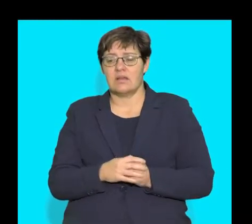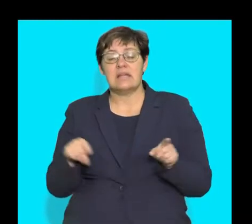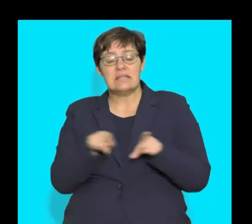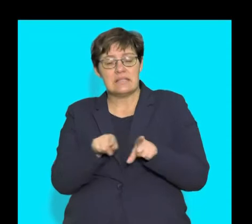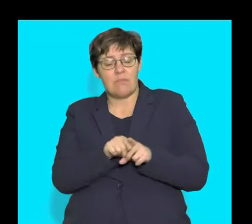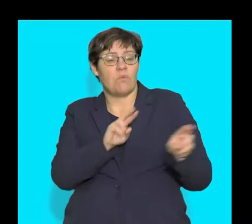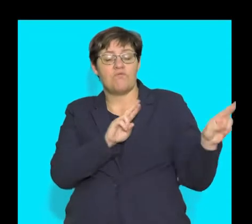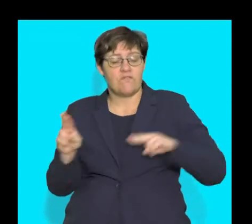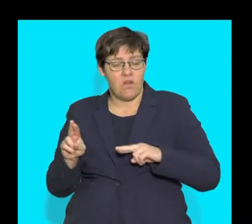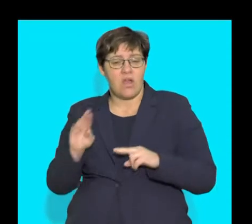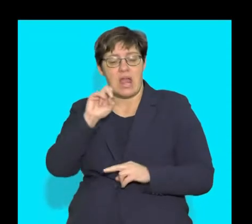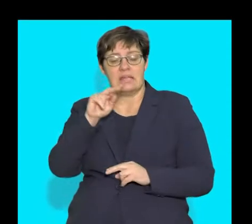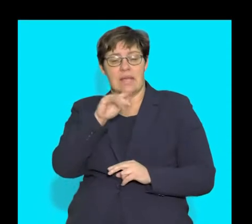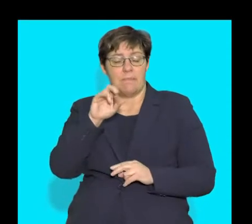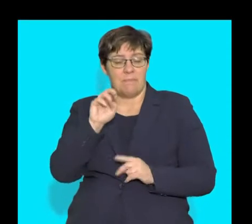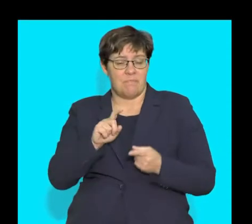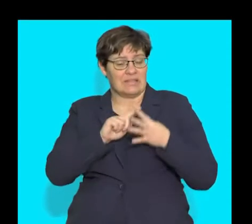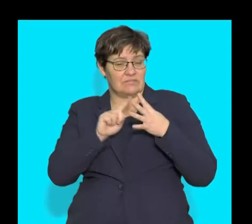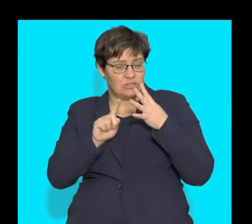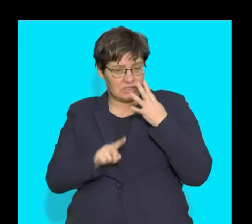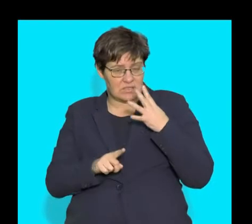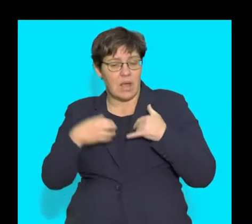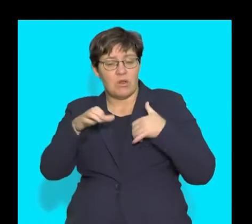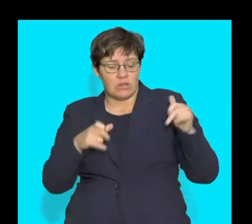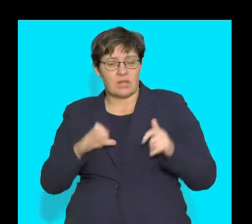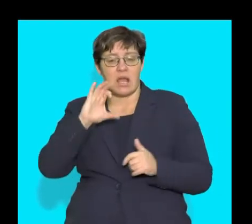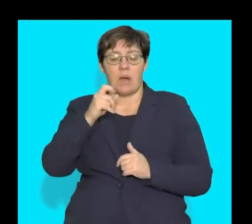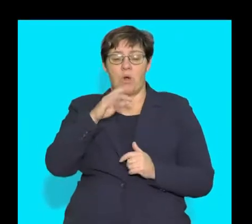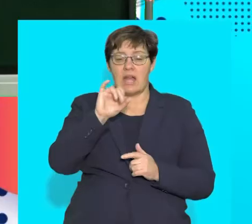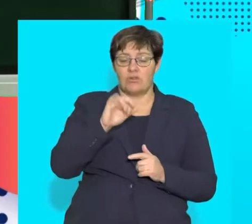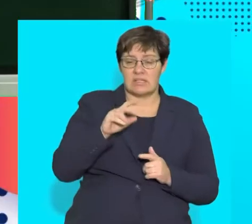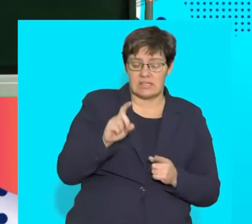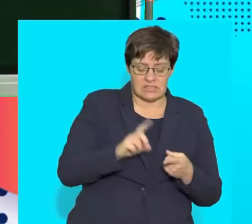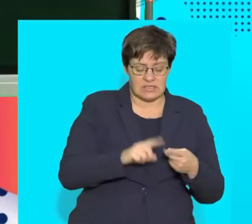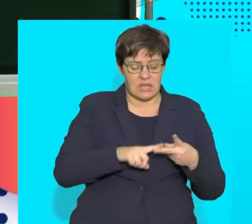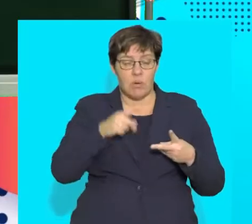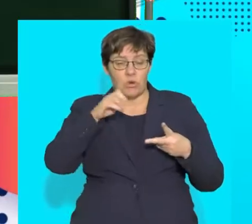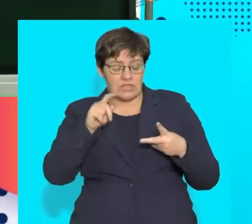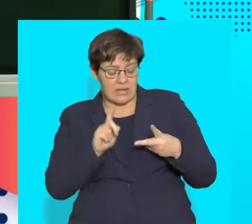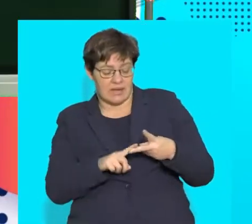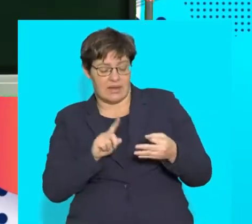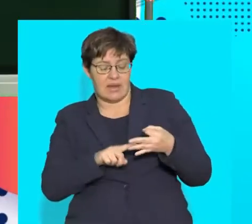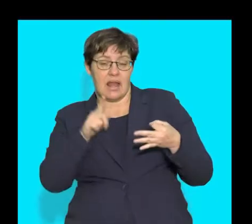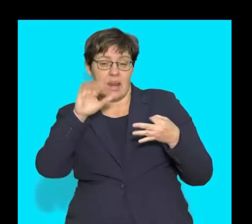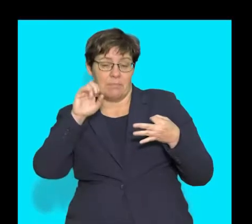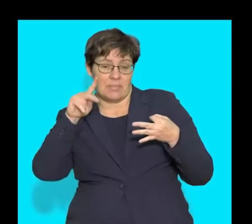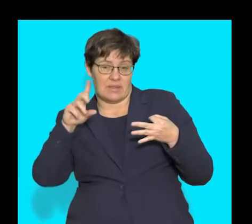refer to the different enzymes that break down your carbohydrates, your proteins, and your lipids.